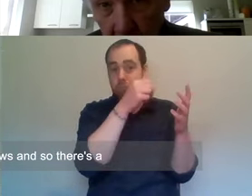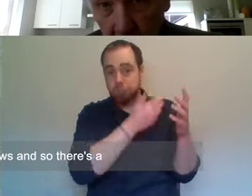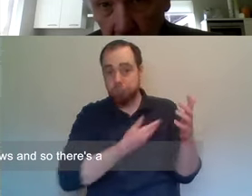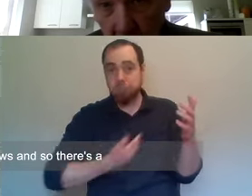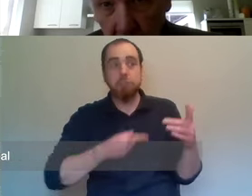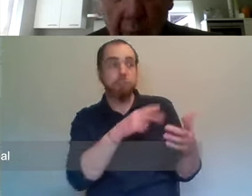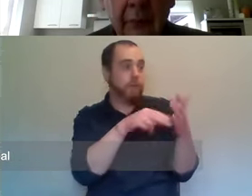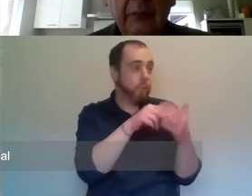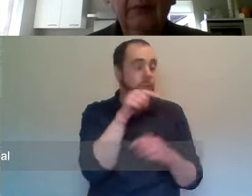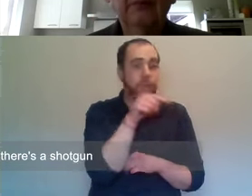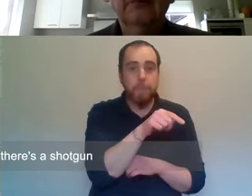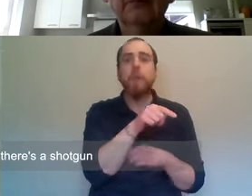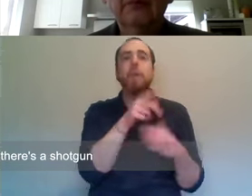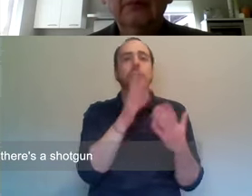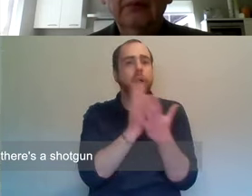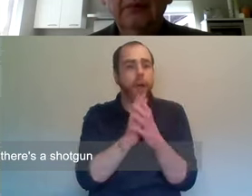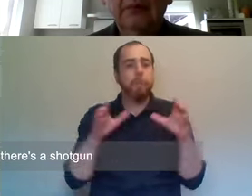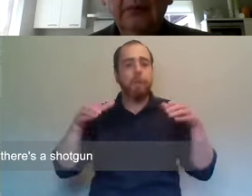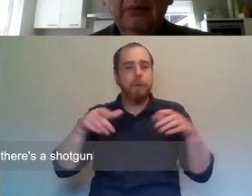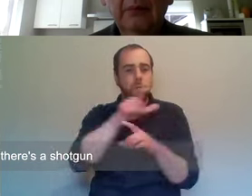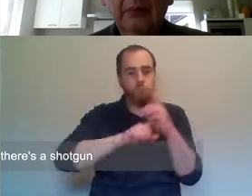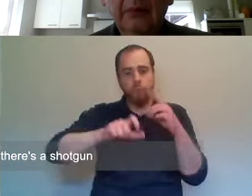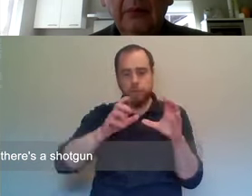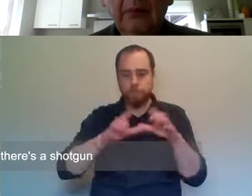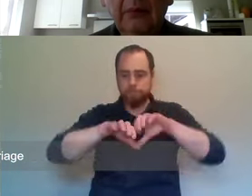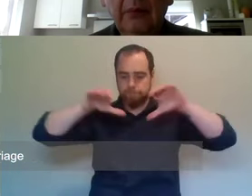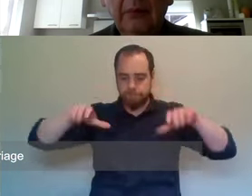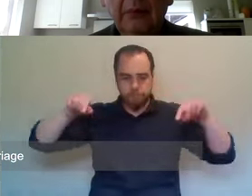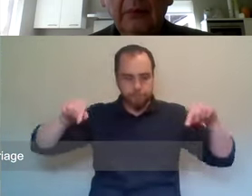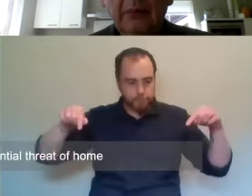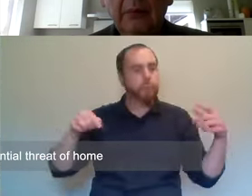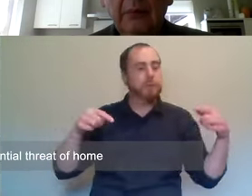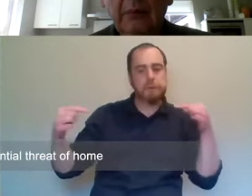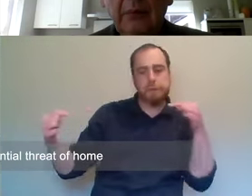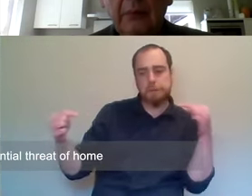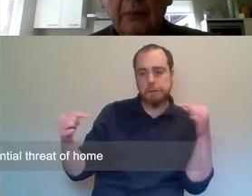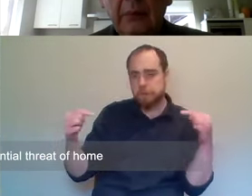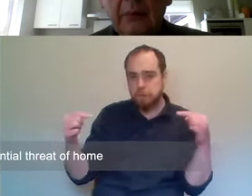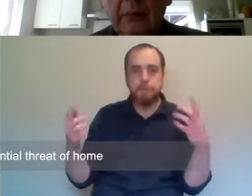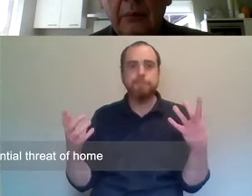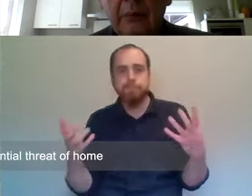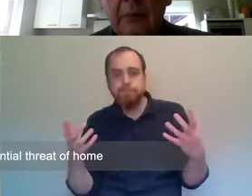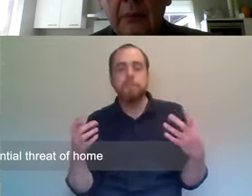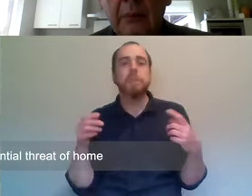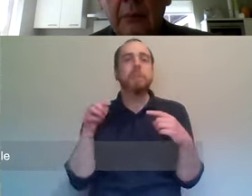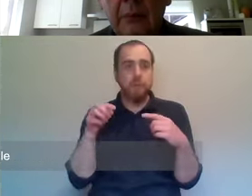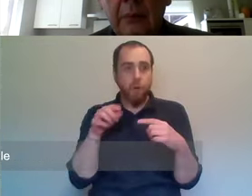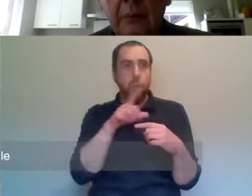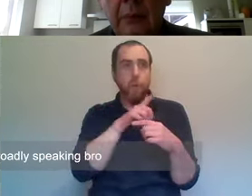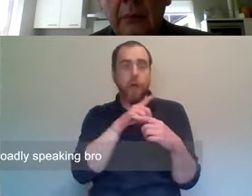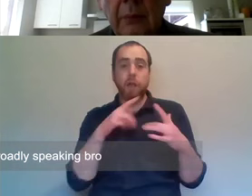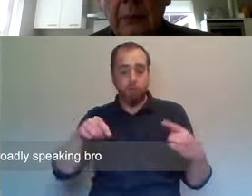And so there's a real contrast and that there's a shotgun marriage because this existential threat of home rule